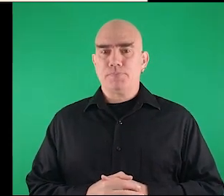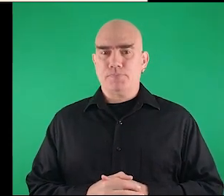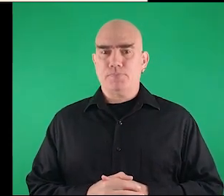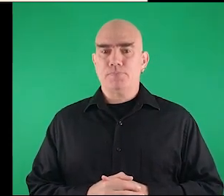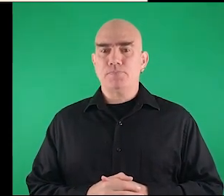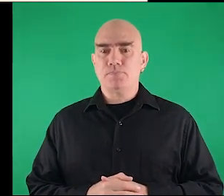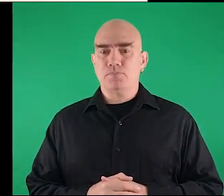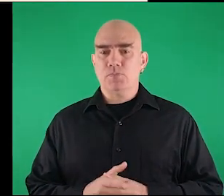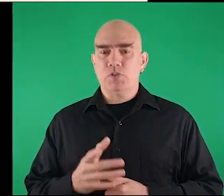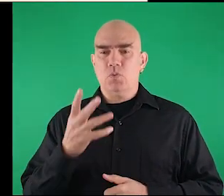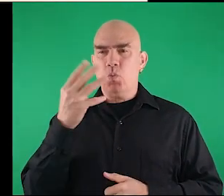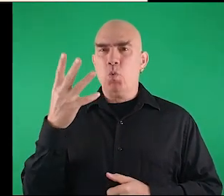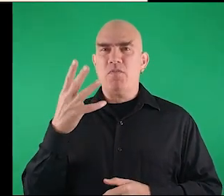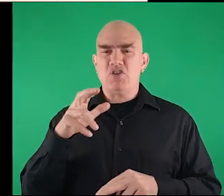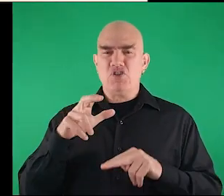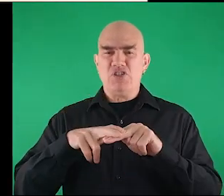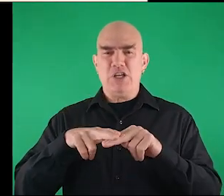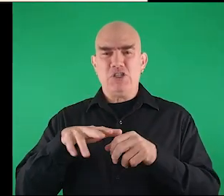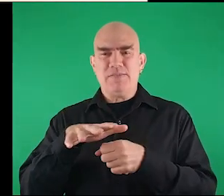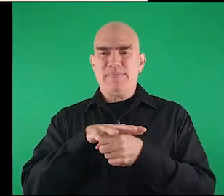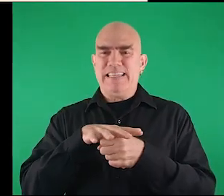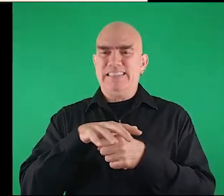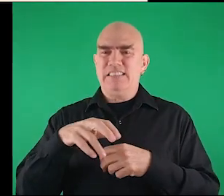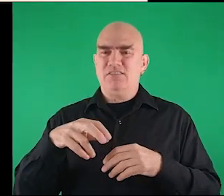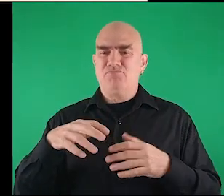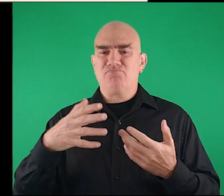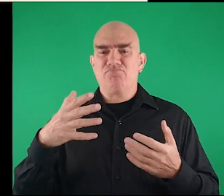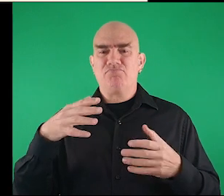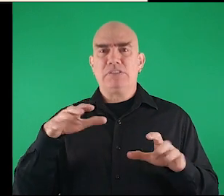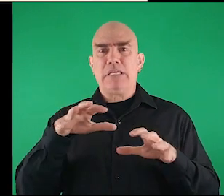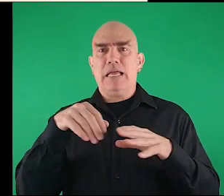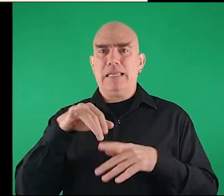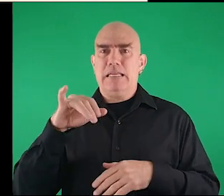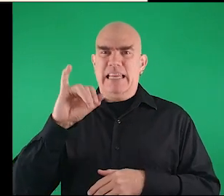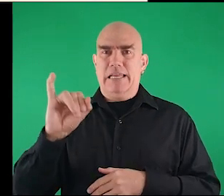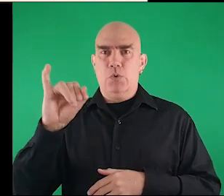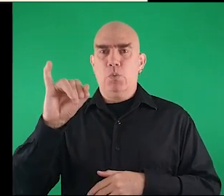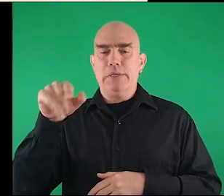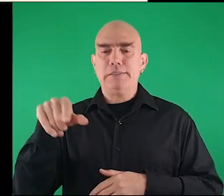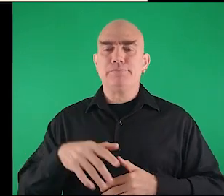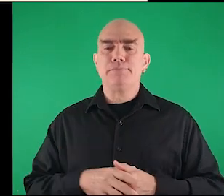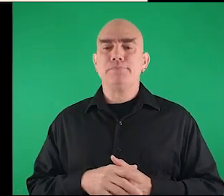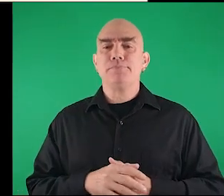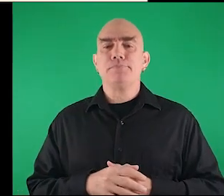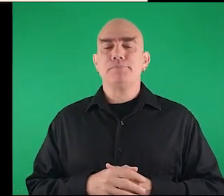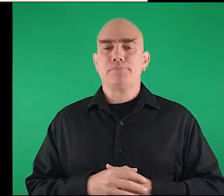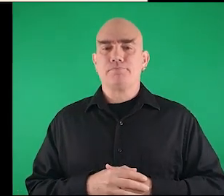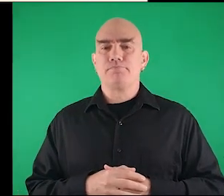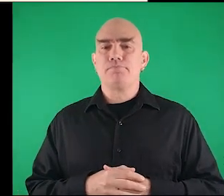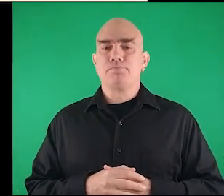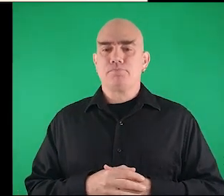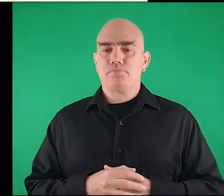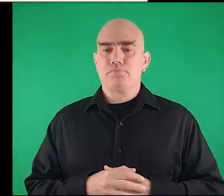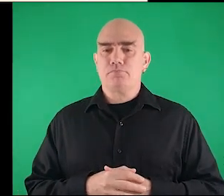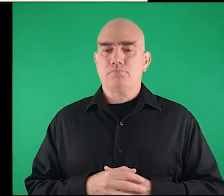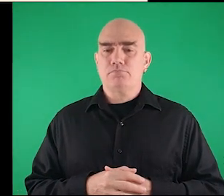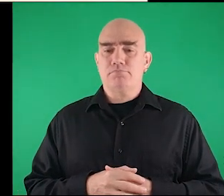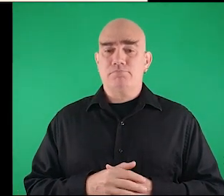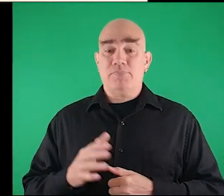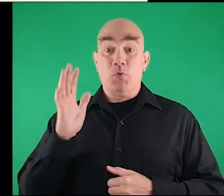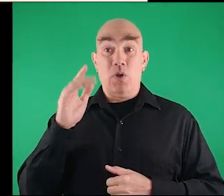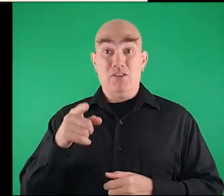view of this beautiful shared space done in Iquique.